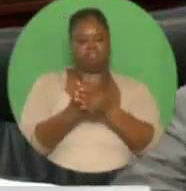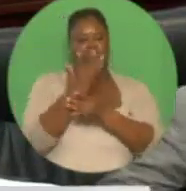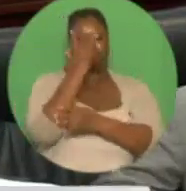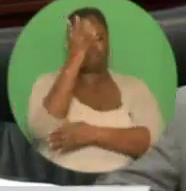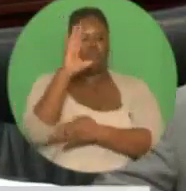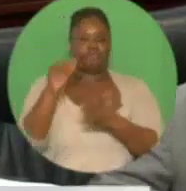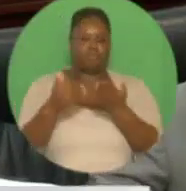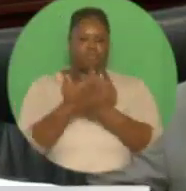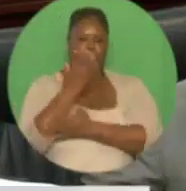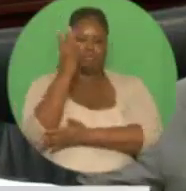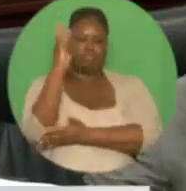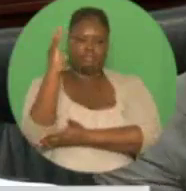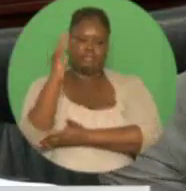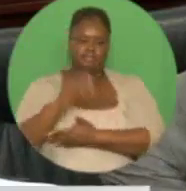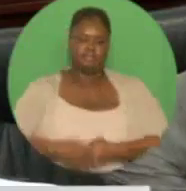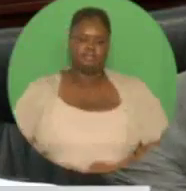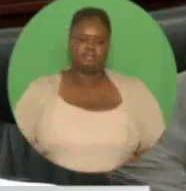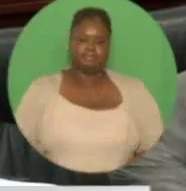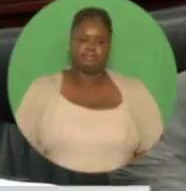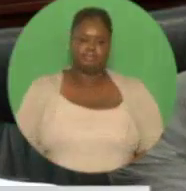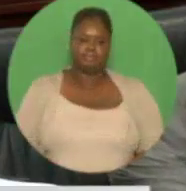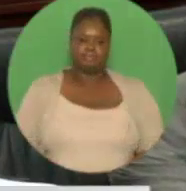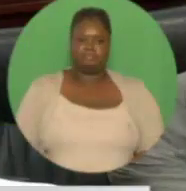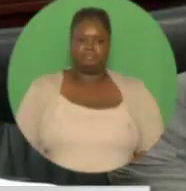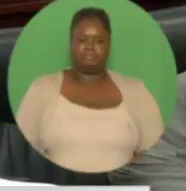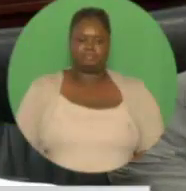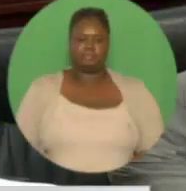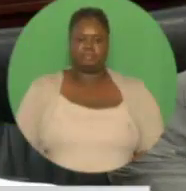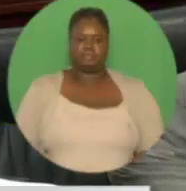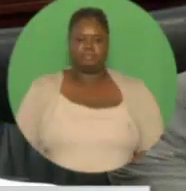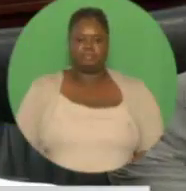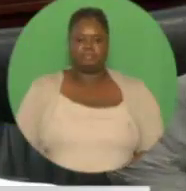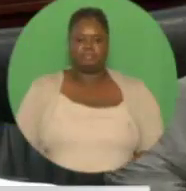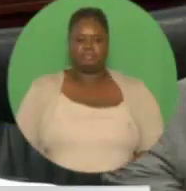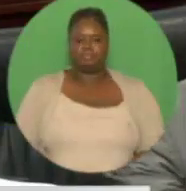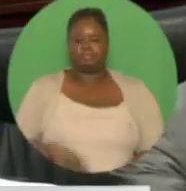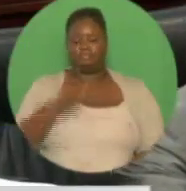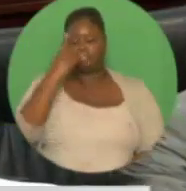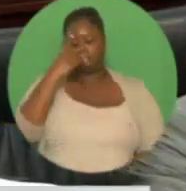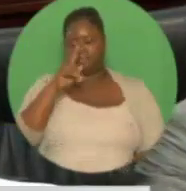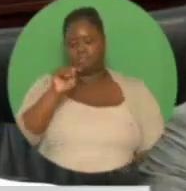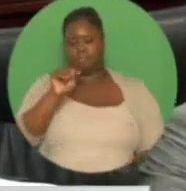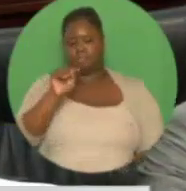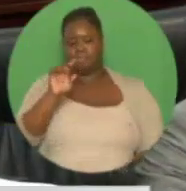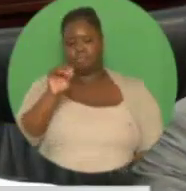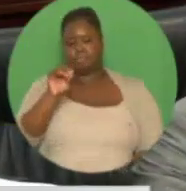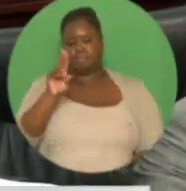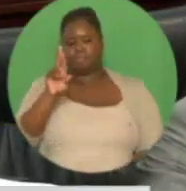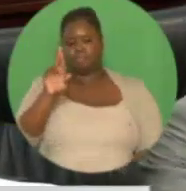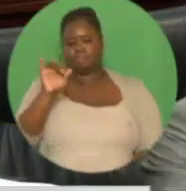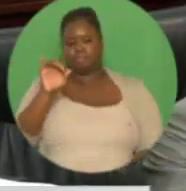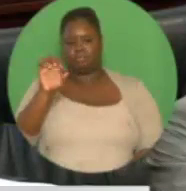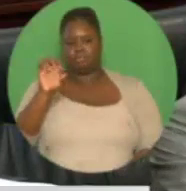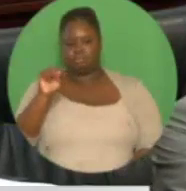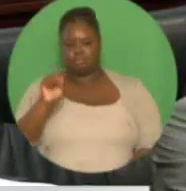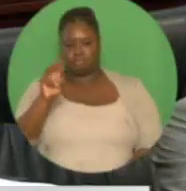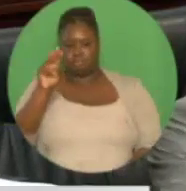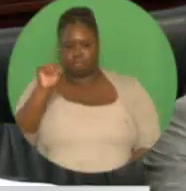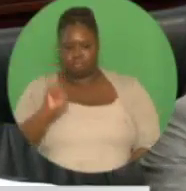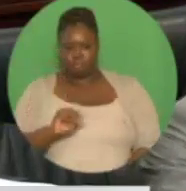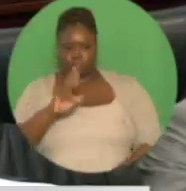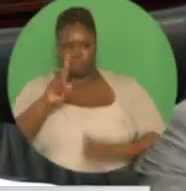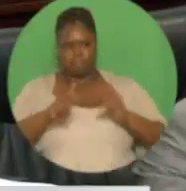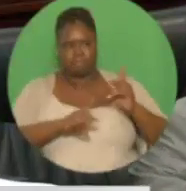We have been reforming the tourism framework with the aim of catalyzing the economic impact of a striving